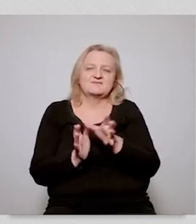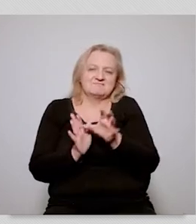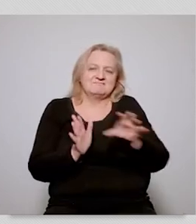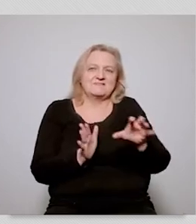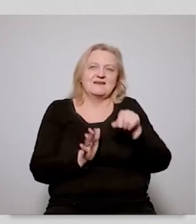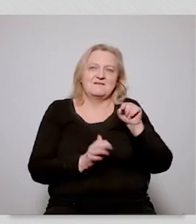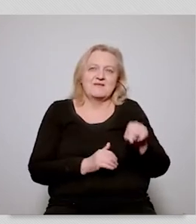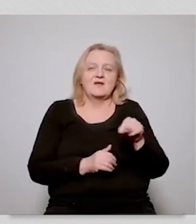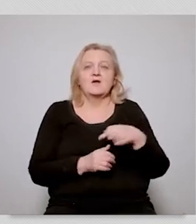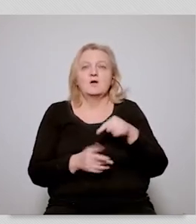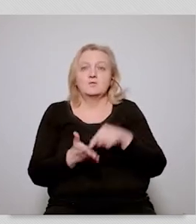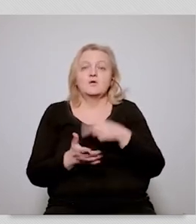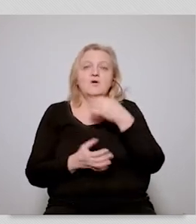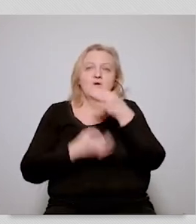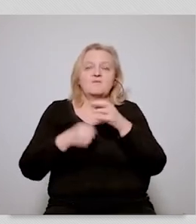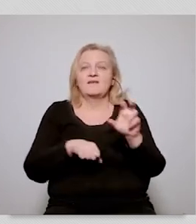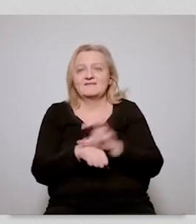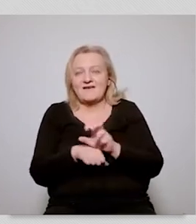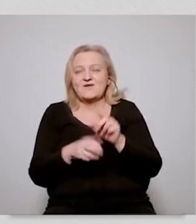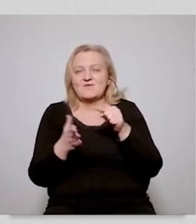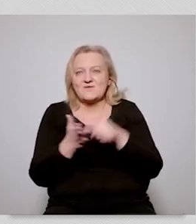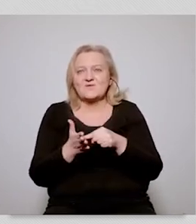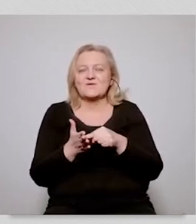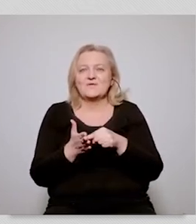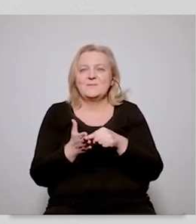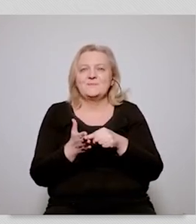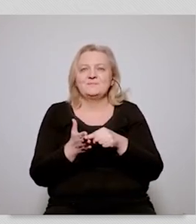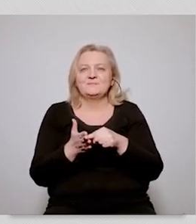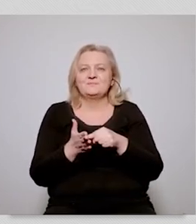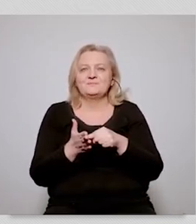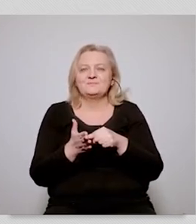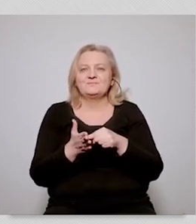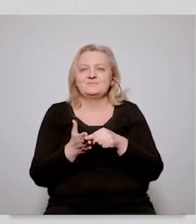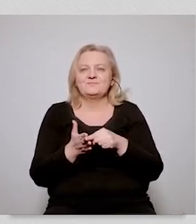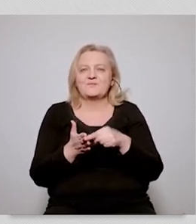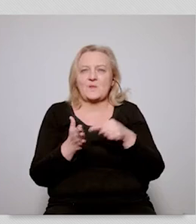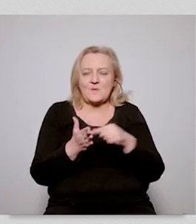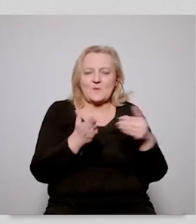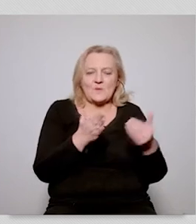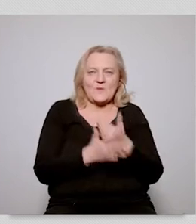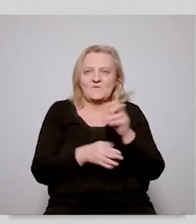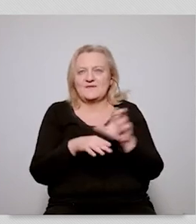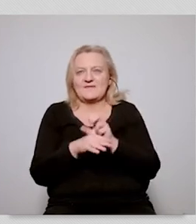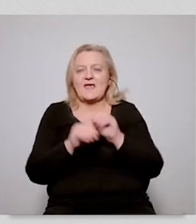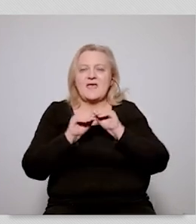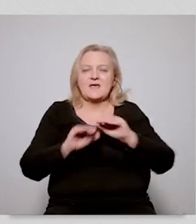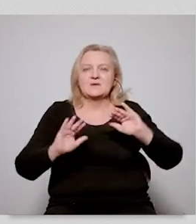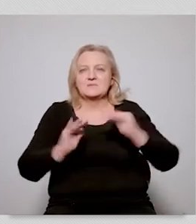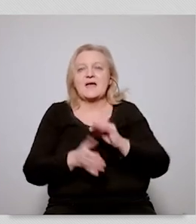necessarily the case, especially if we are talking about a country on the periphery.